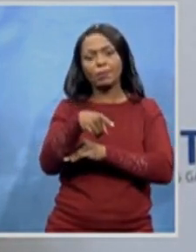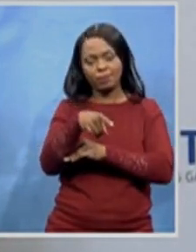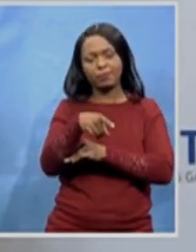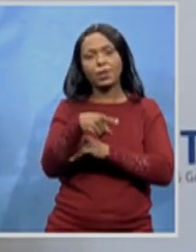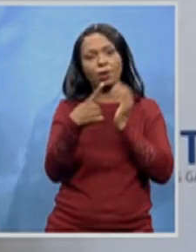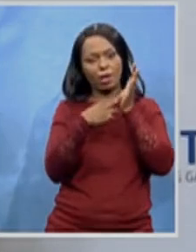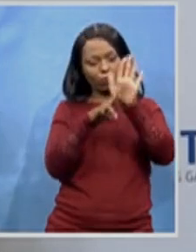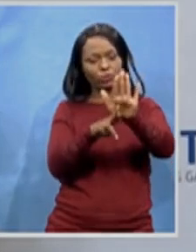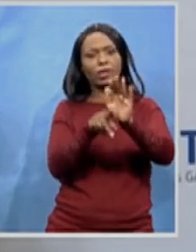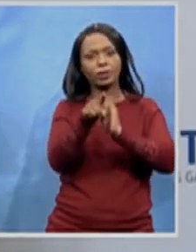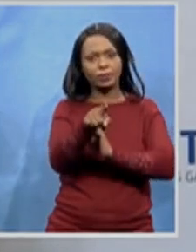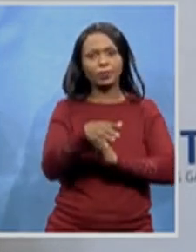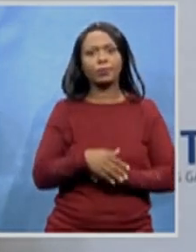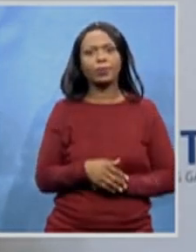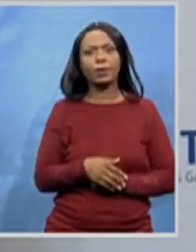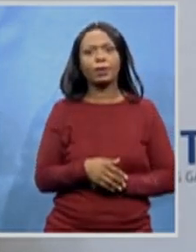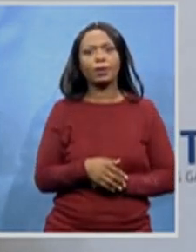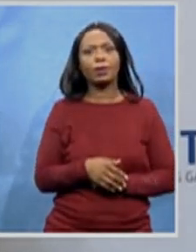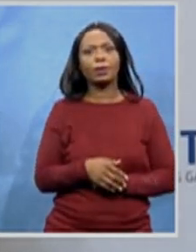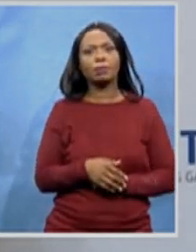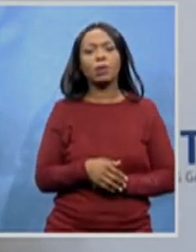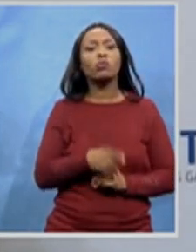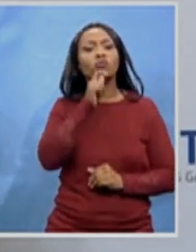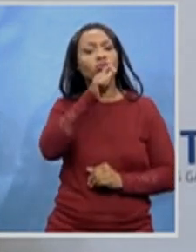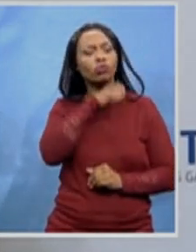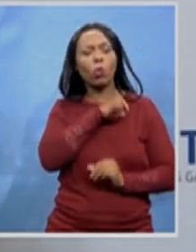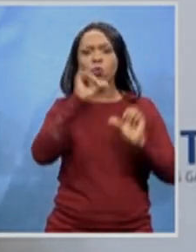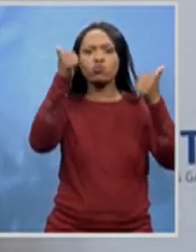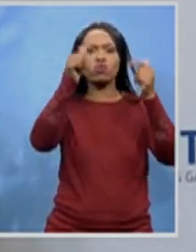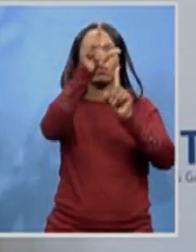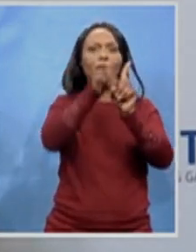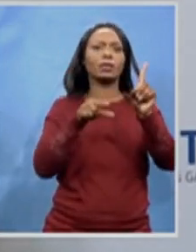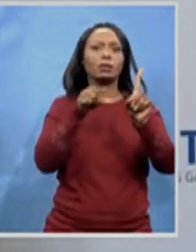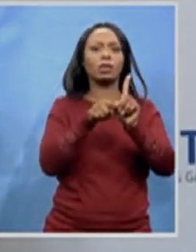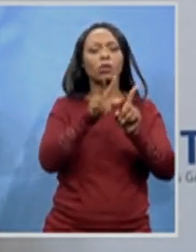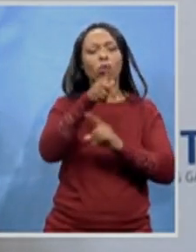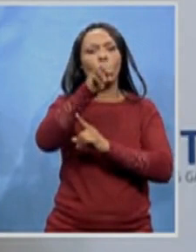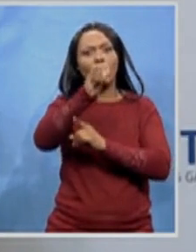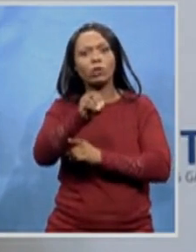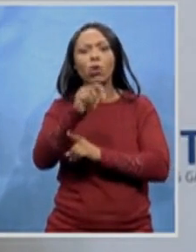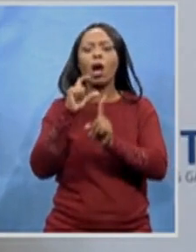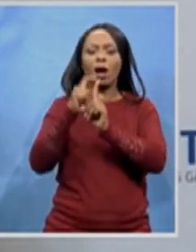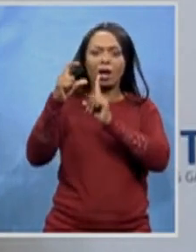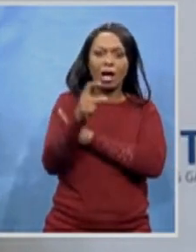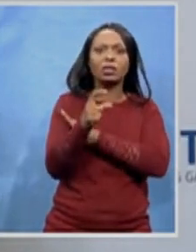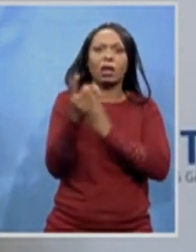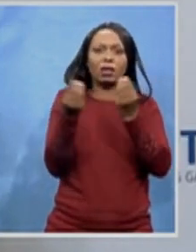of Guaito as a cultural movement and a generation as Pelelang.